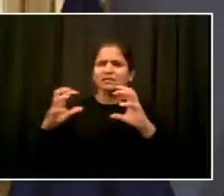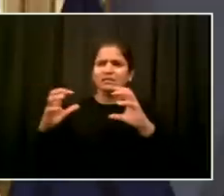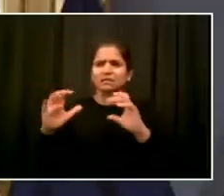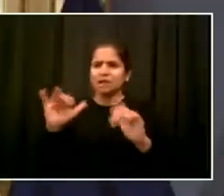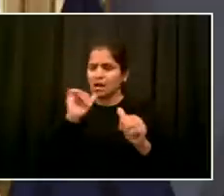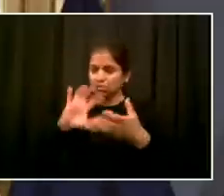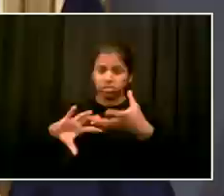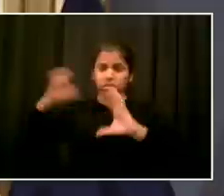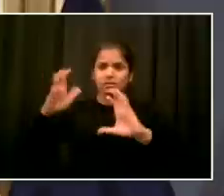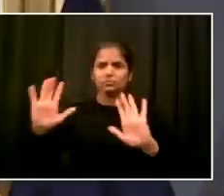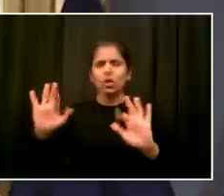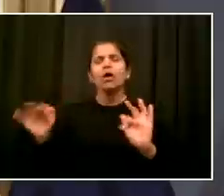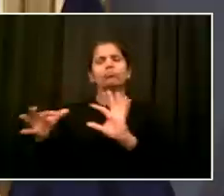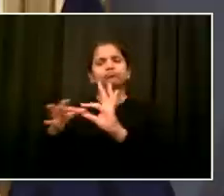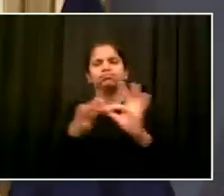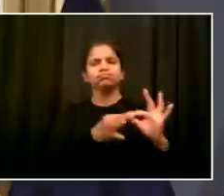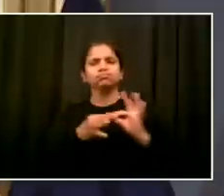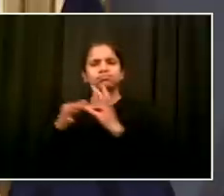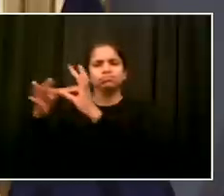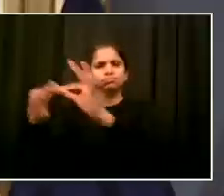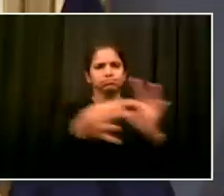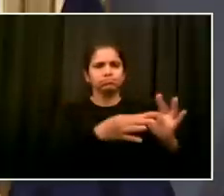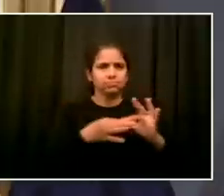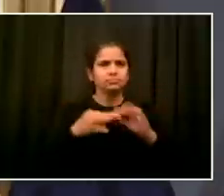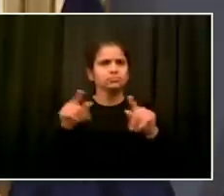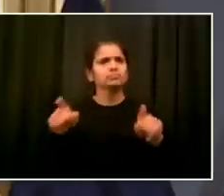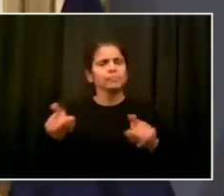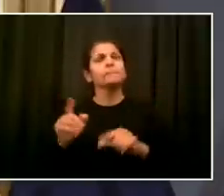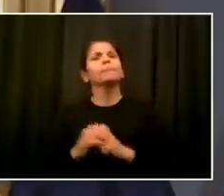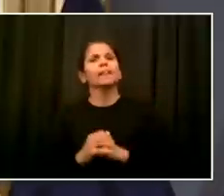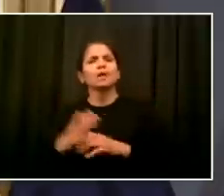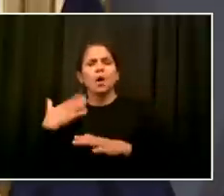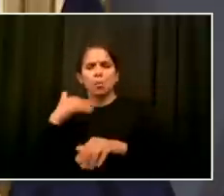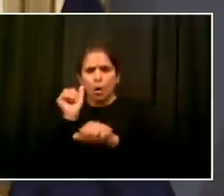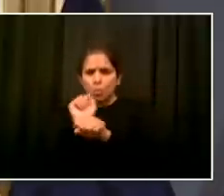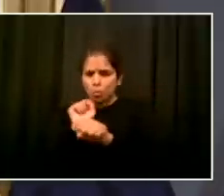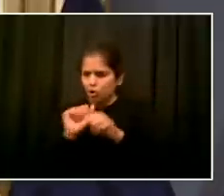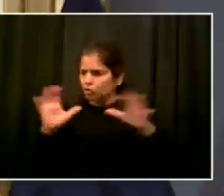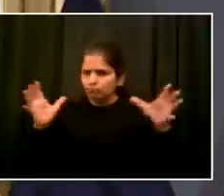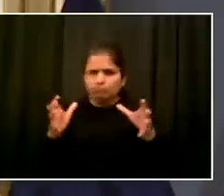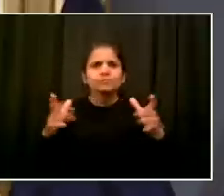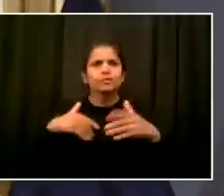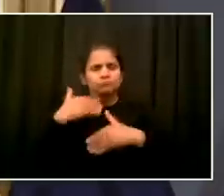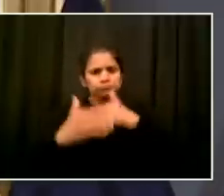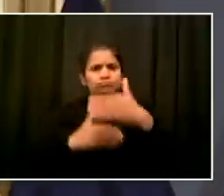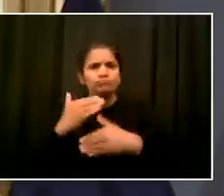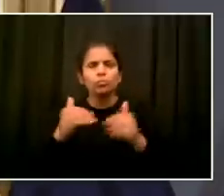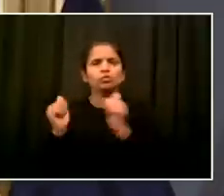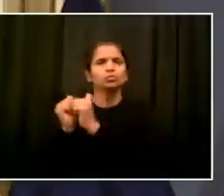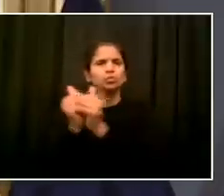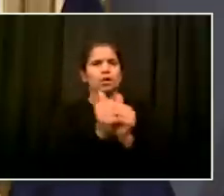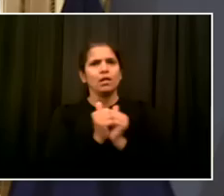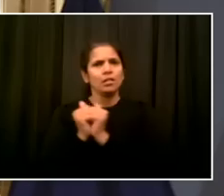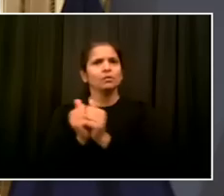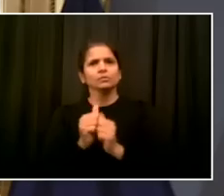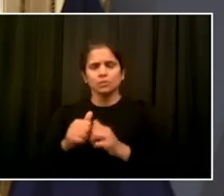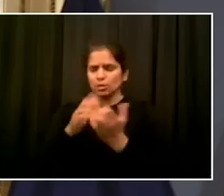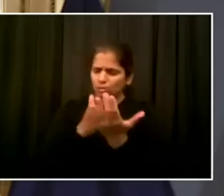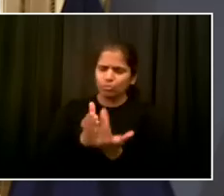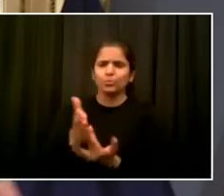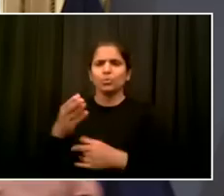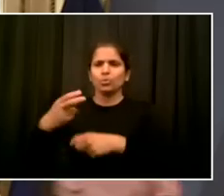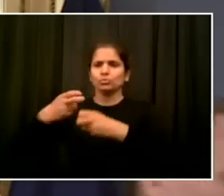safe day for New Yorkers. We'll get through this. We'll get through it like we get through anything. We'll get through it together. And I'll wait for the questions to come afterwards.